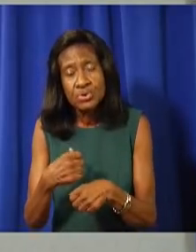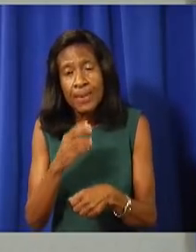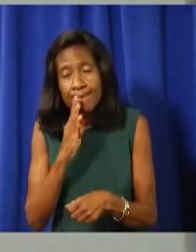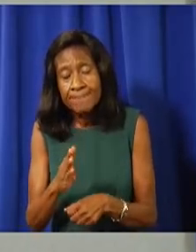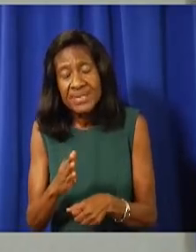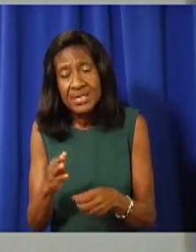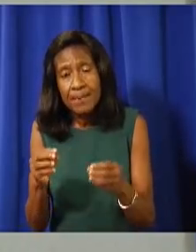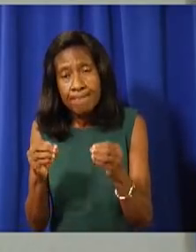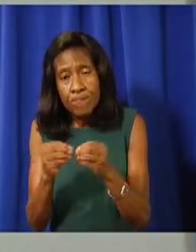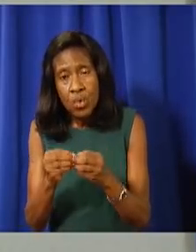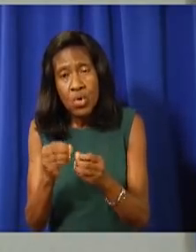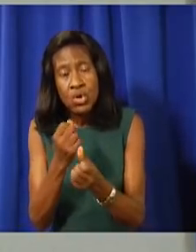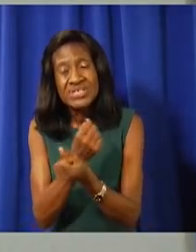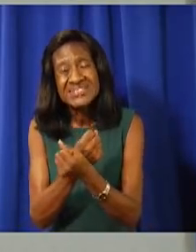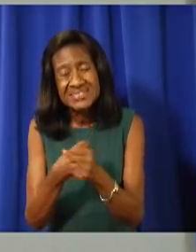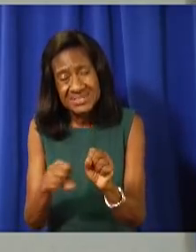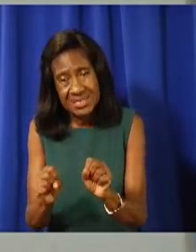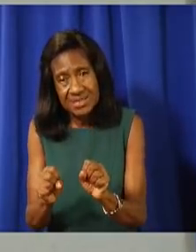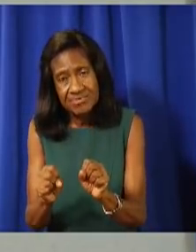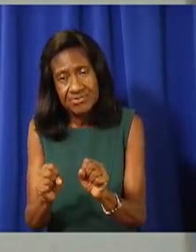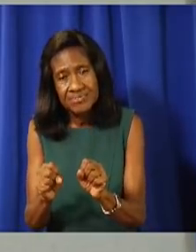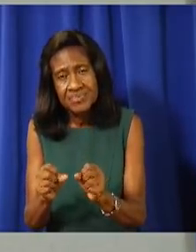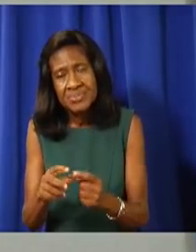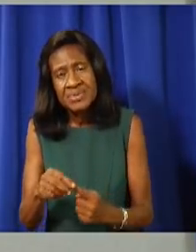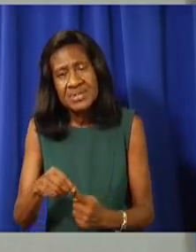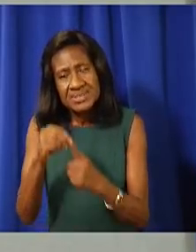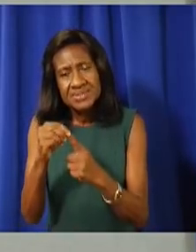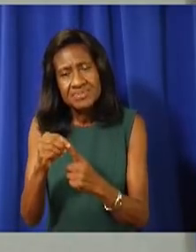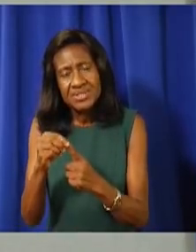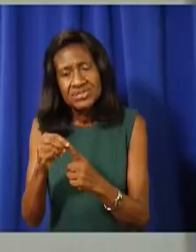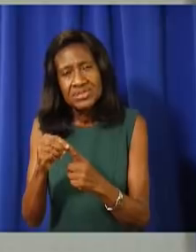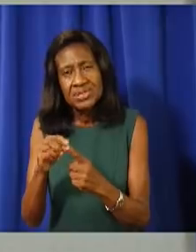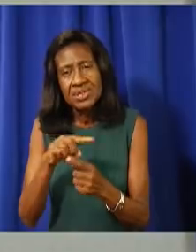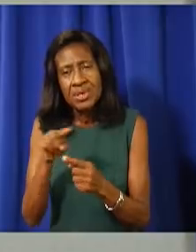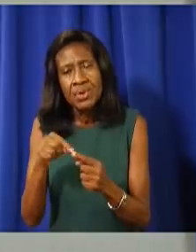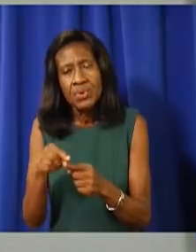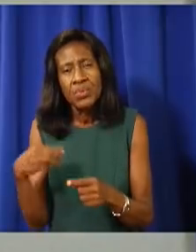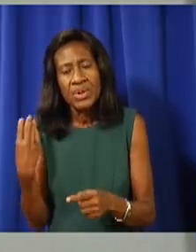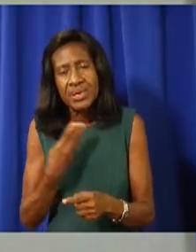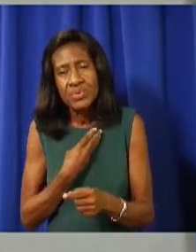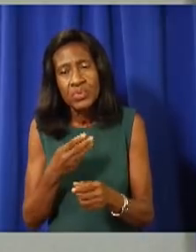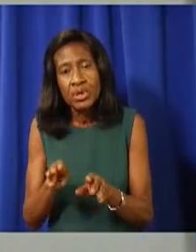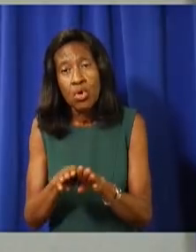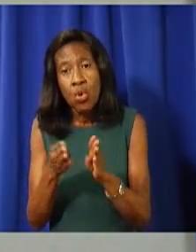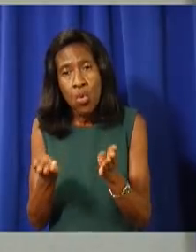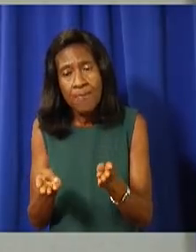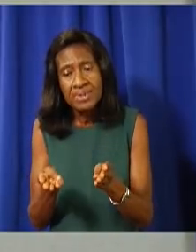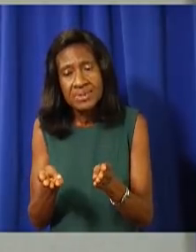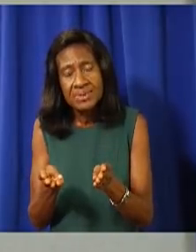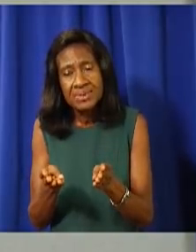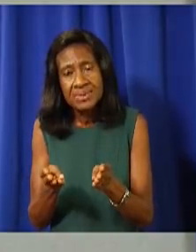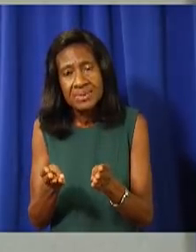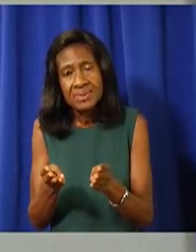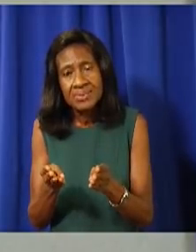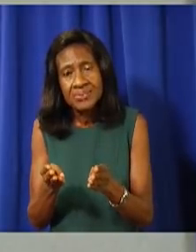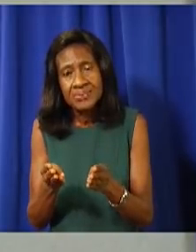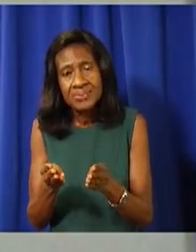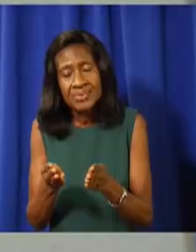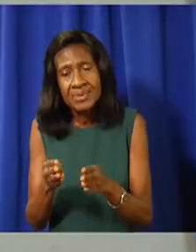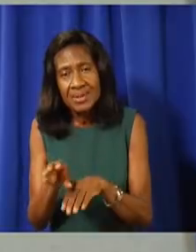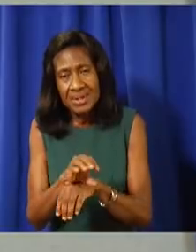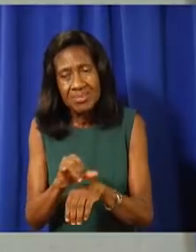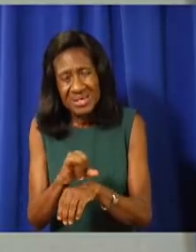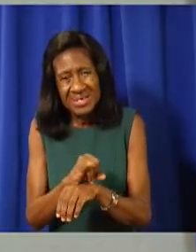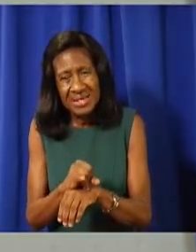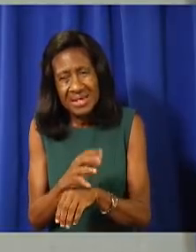reopening our borders and eliminating the quarantine to